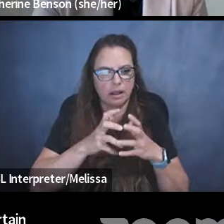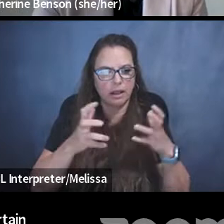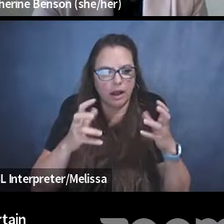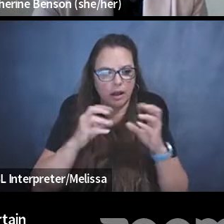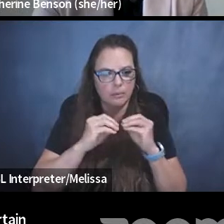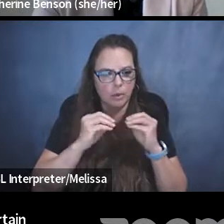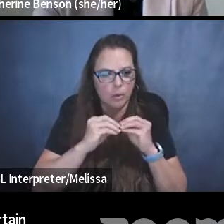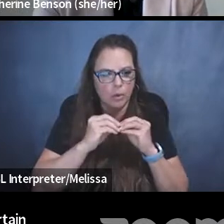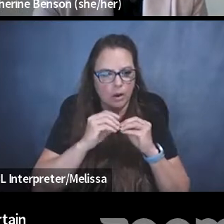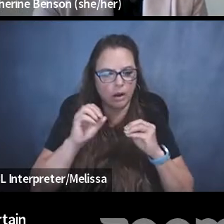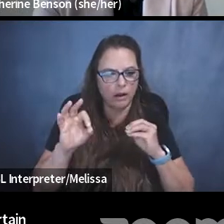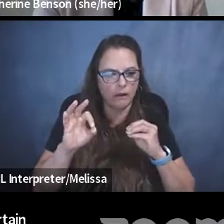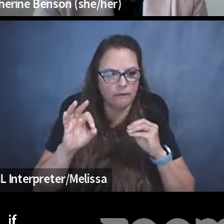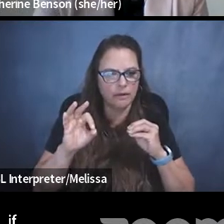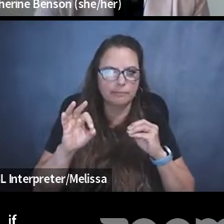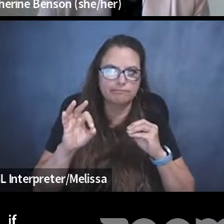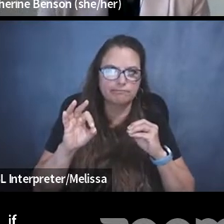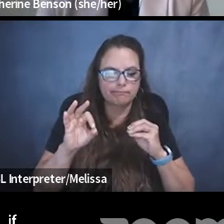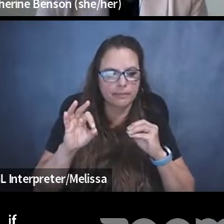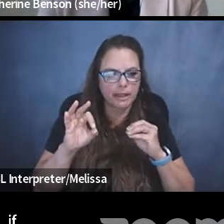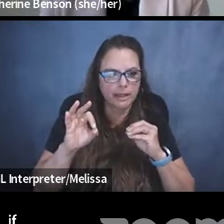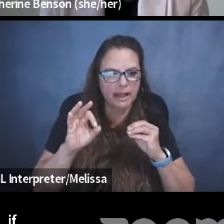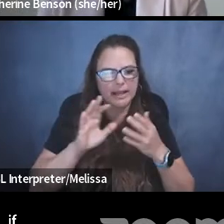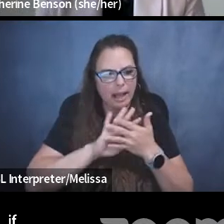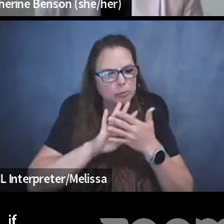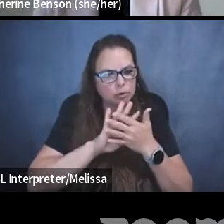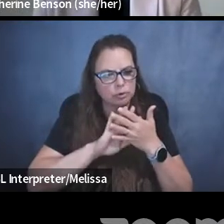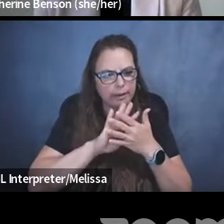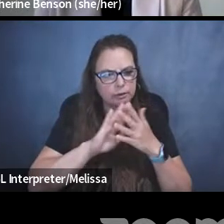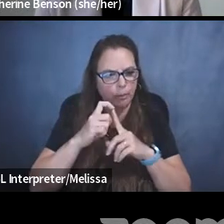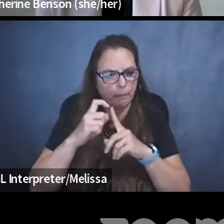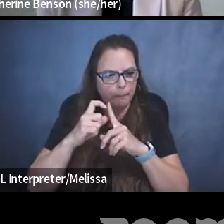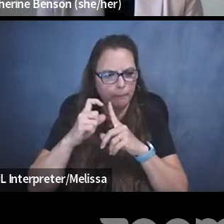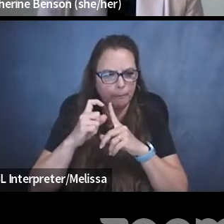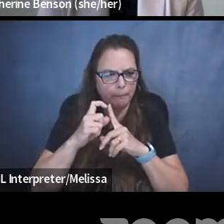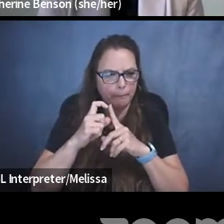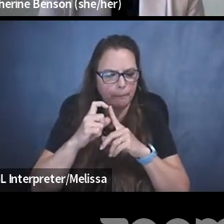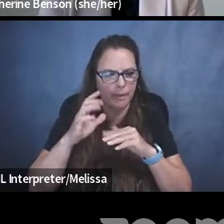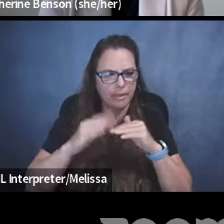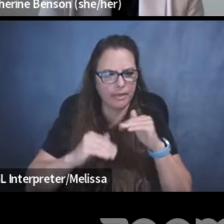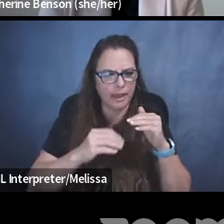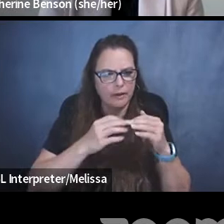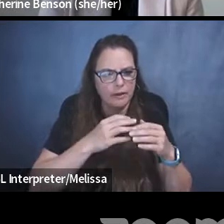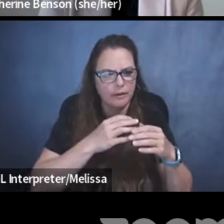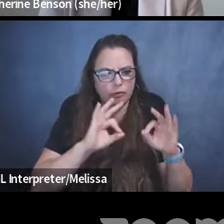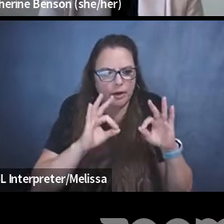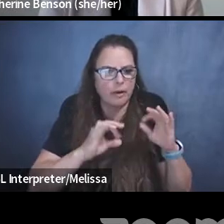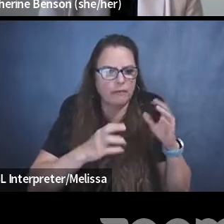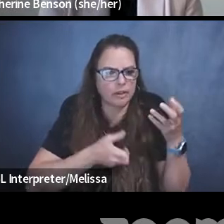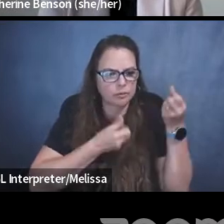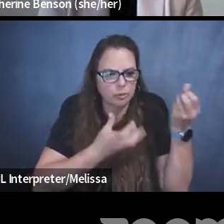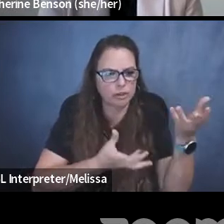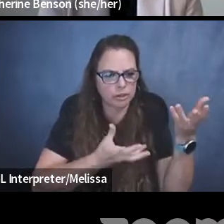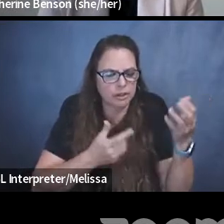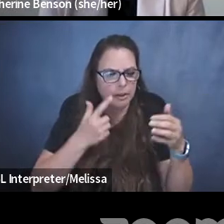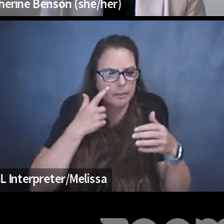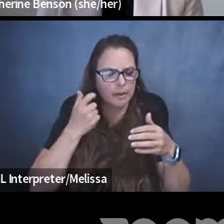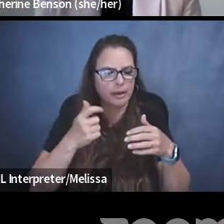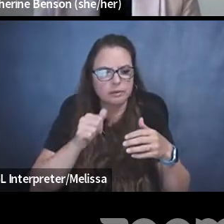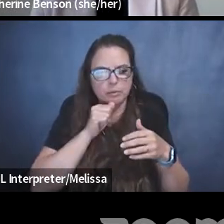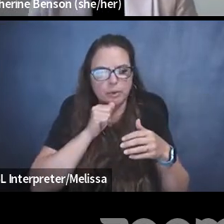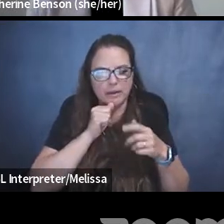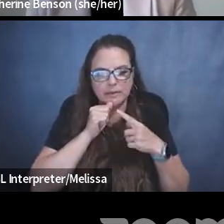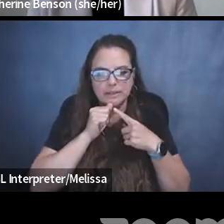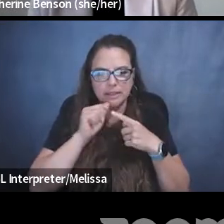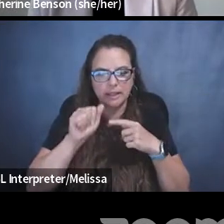abstract term than freedom of expression. I guess privacy can mean a lot of different